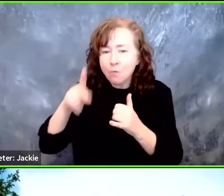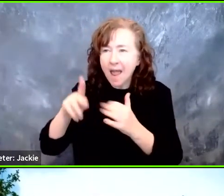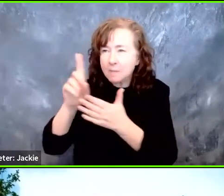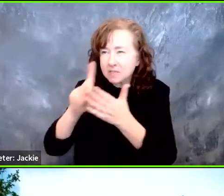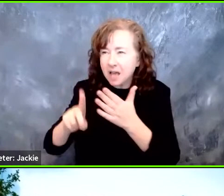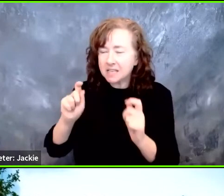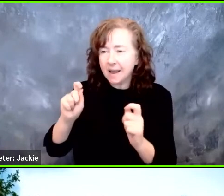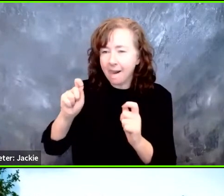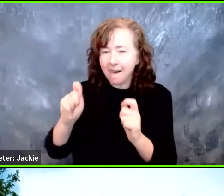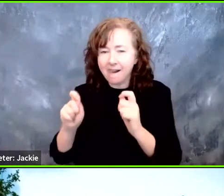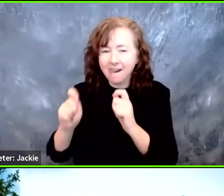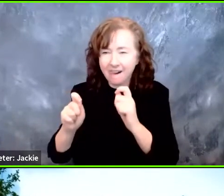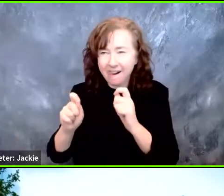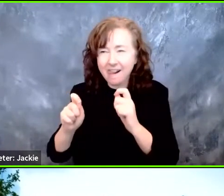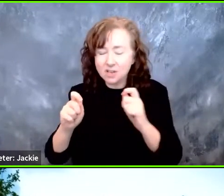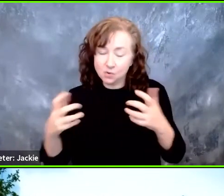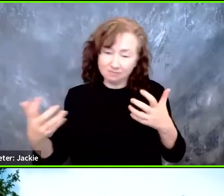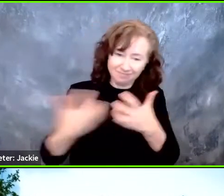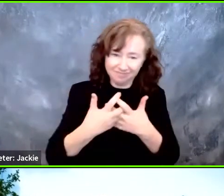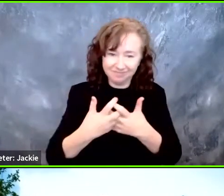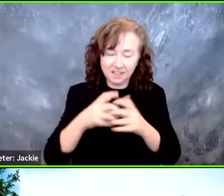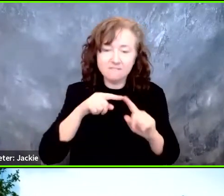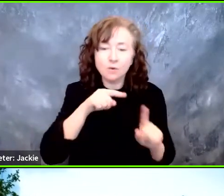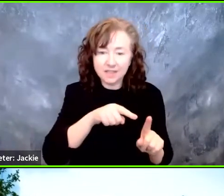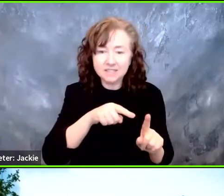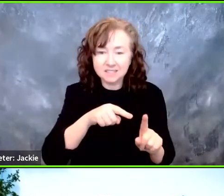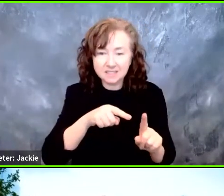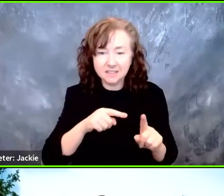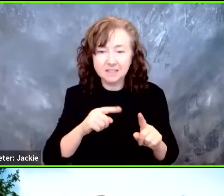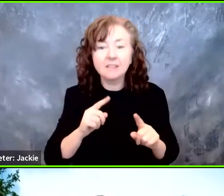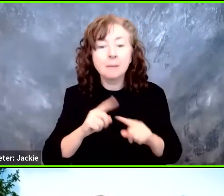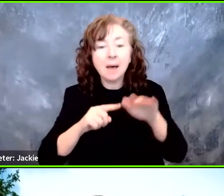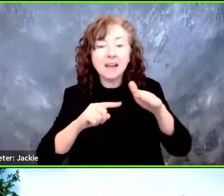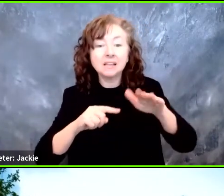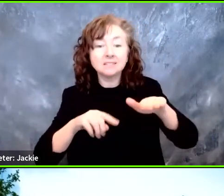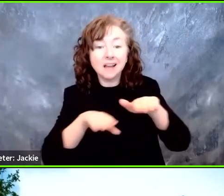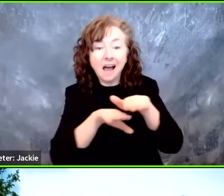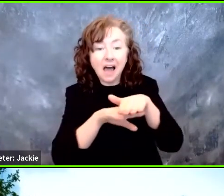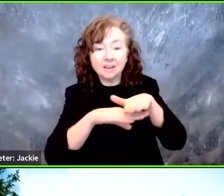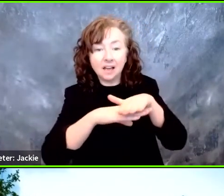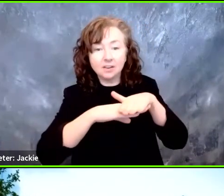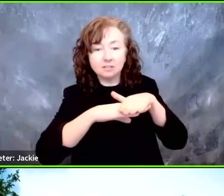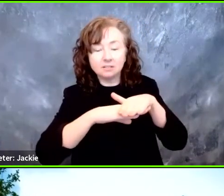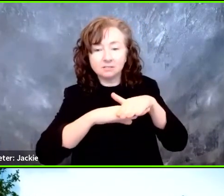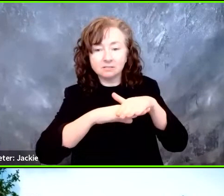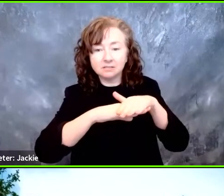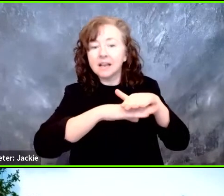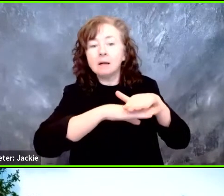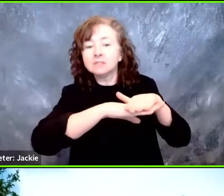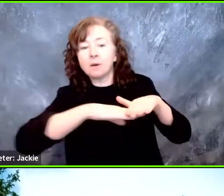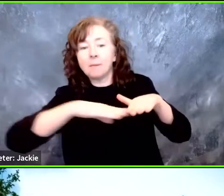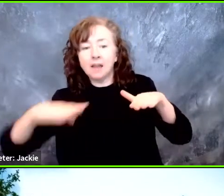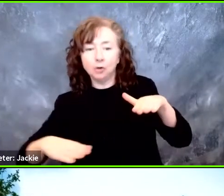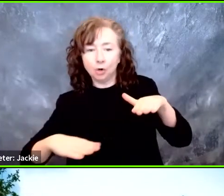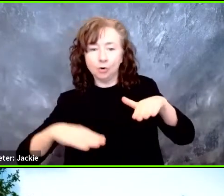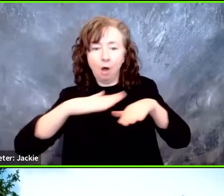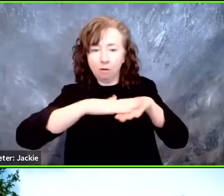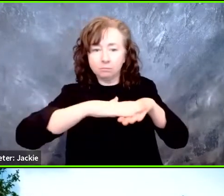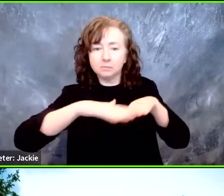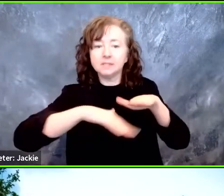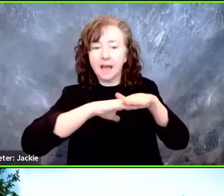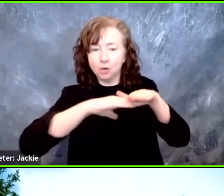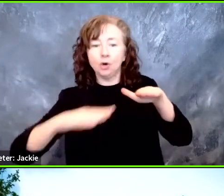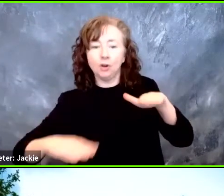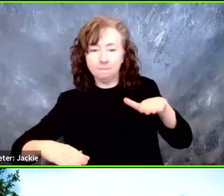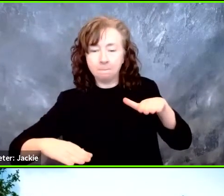to it to specialize it for that application. But it is an underfloor ramp, under vehicle ramp, essentially. So that